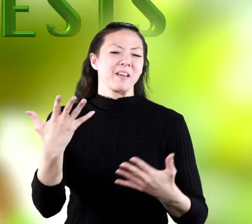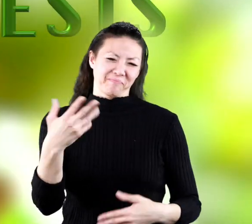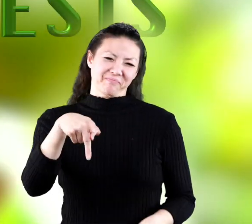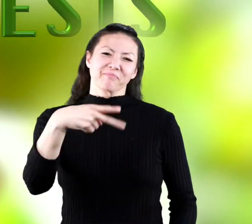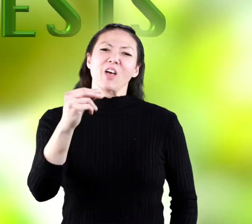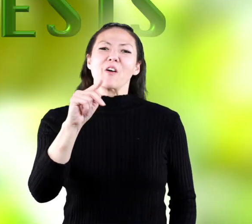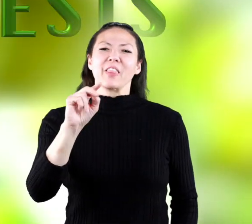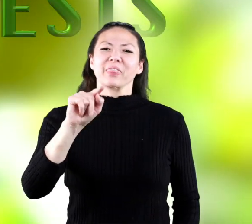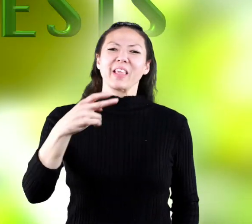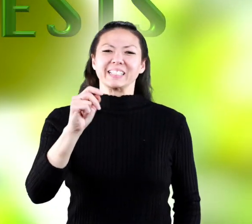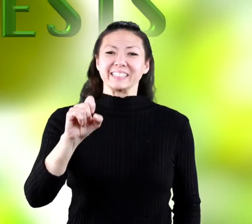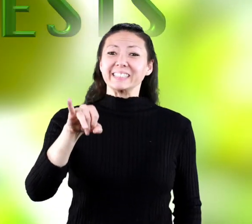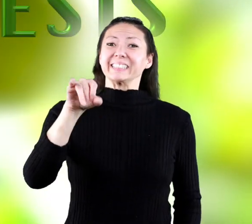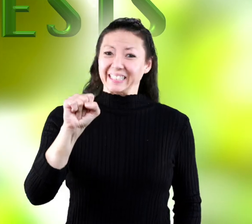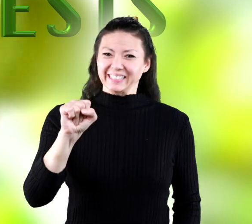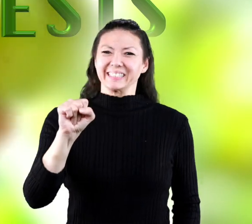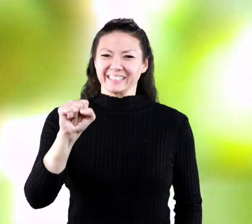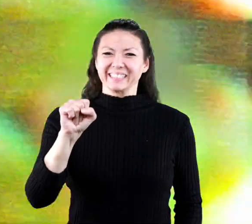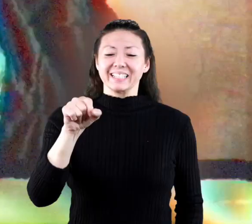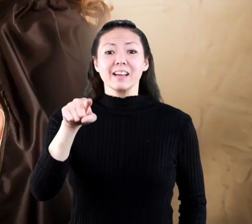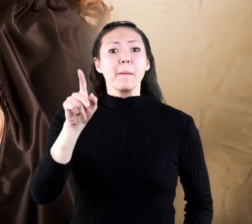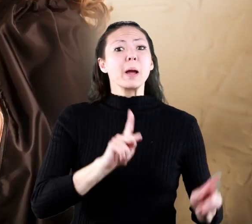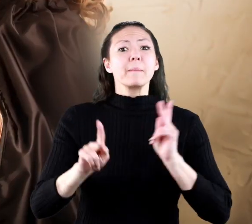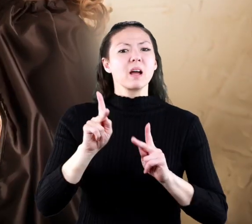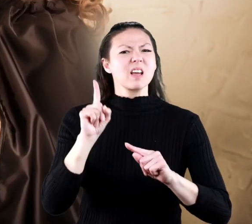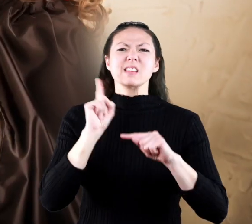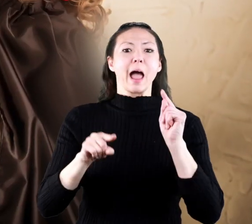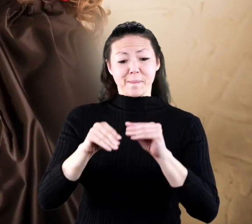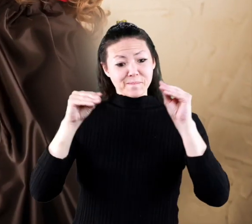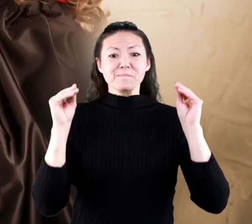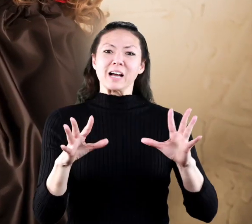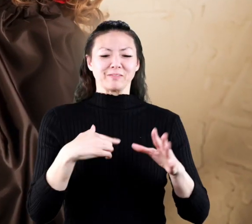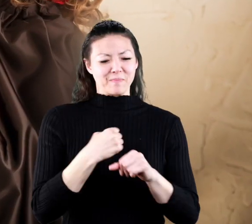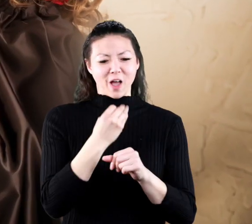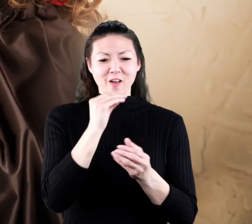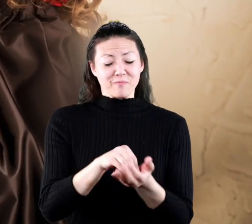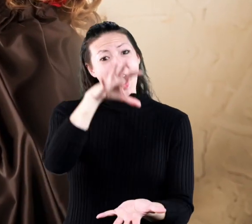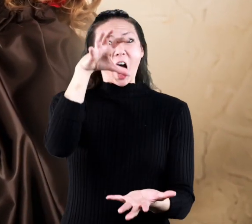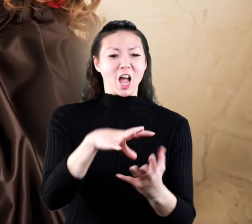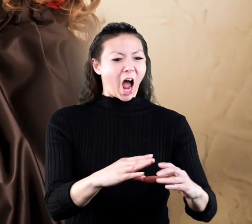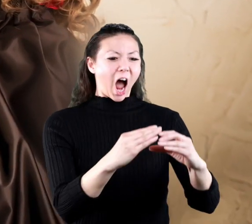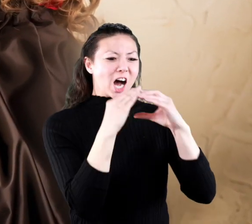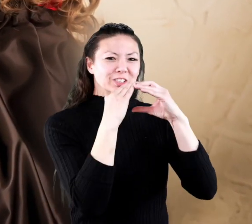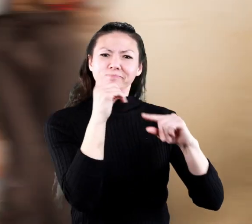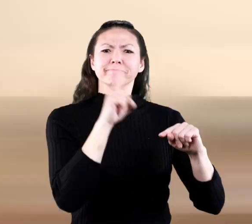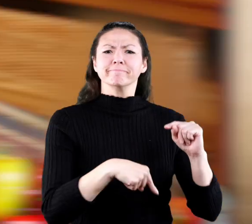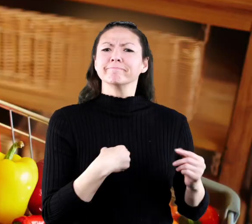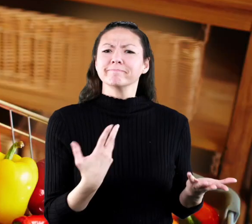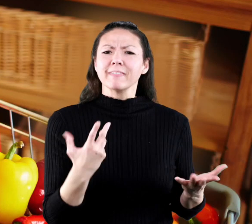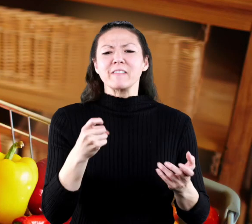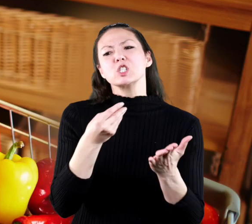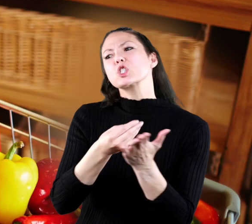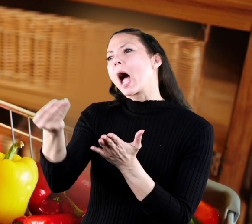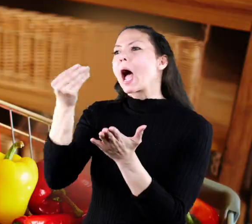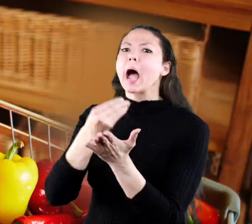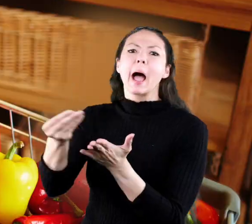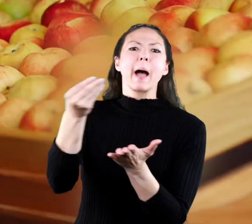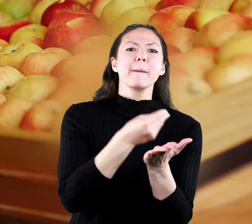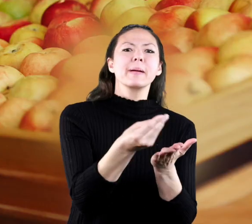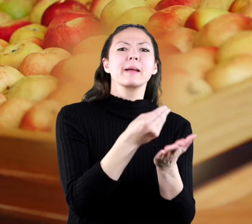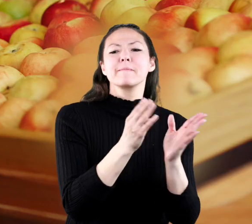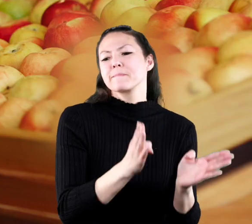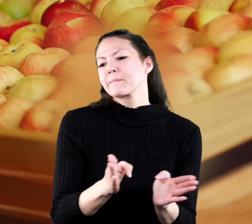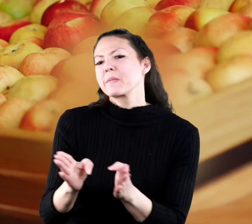it's called photosynthesis people cannot magically make their own food right it takes shopping